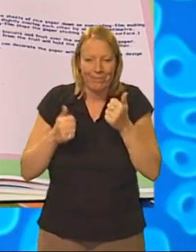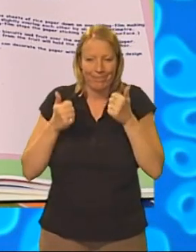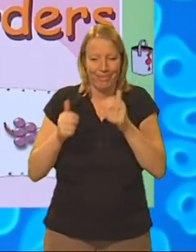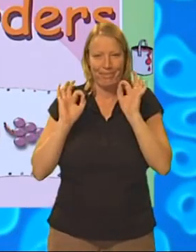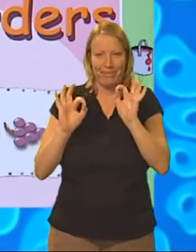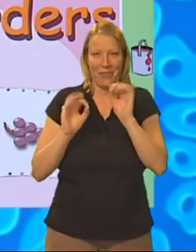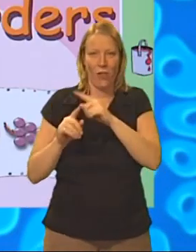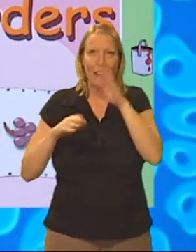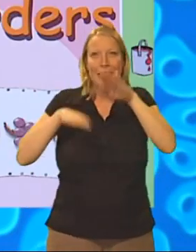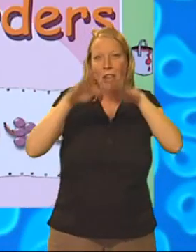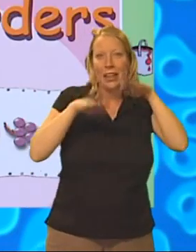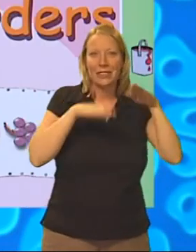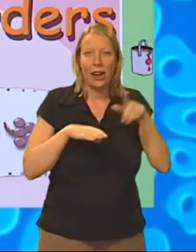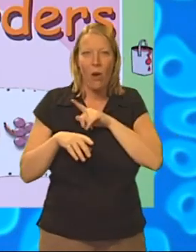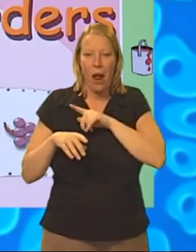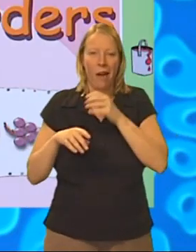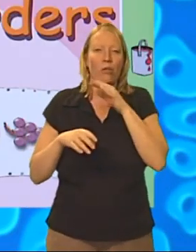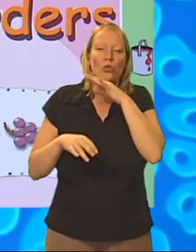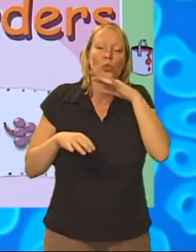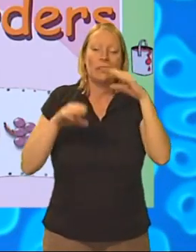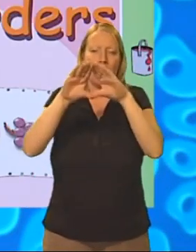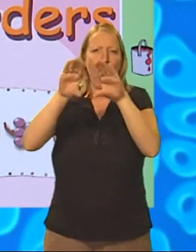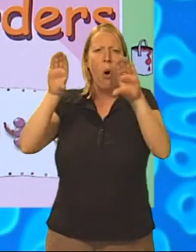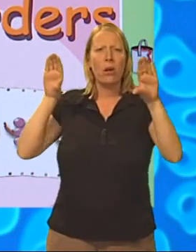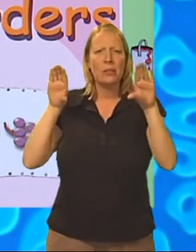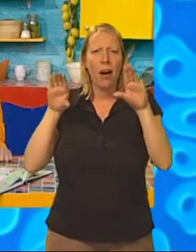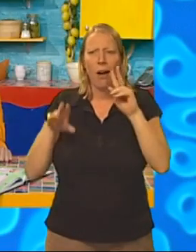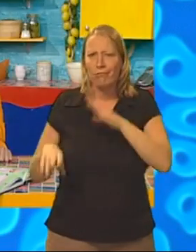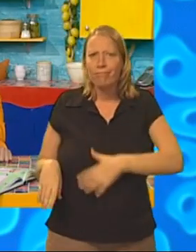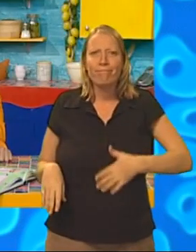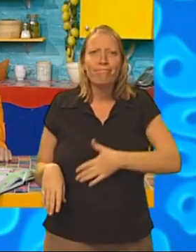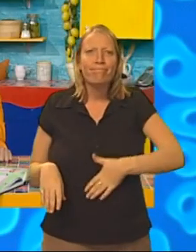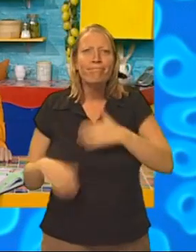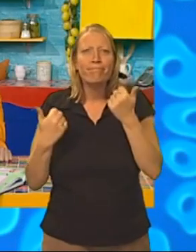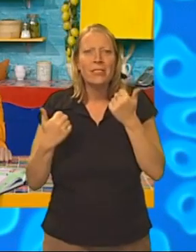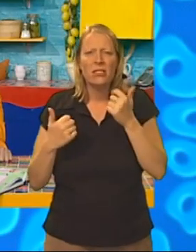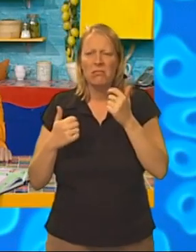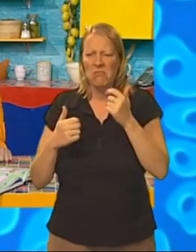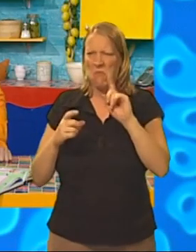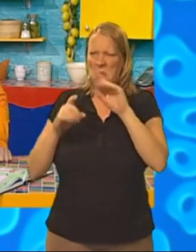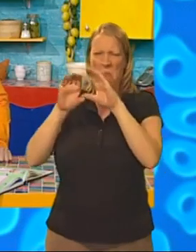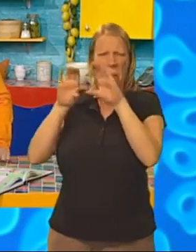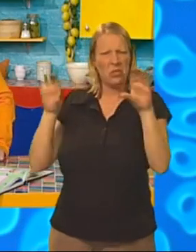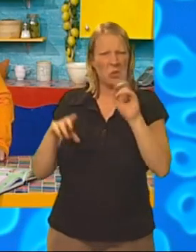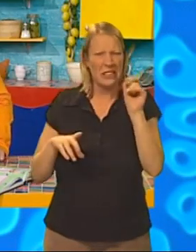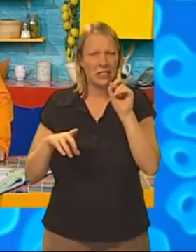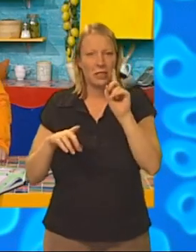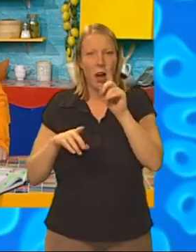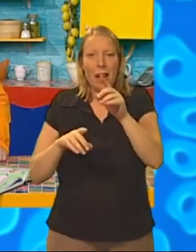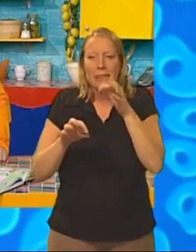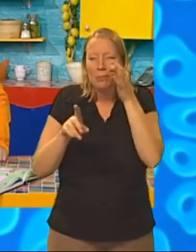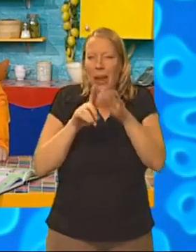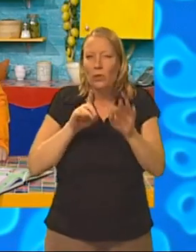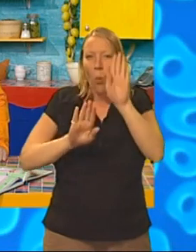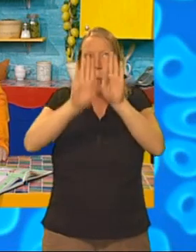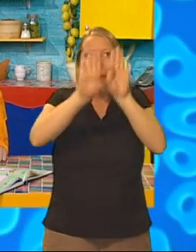decorator's lunch. Fruity Borders. They look yummy. But what are Borders, Ben? Borders are a special kind